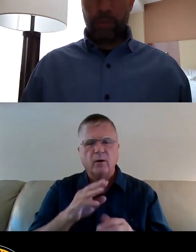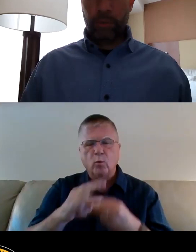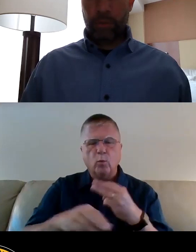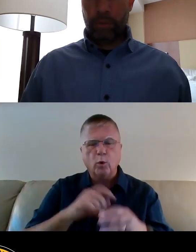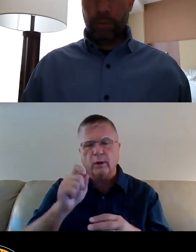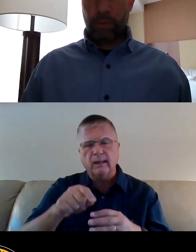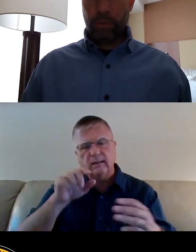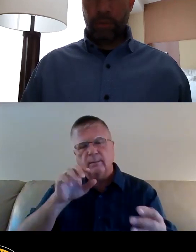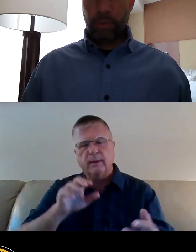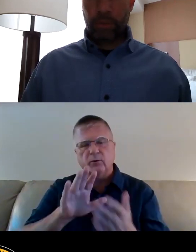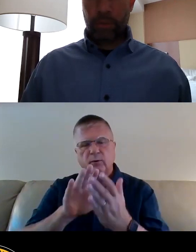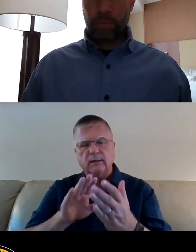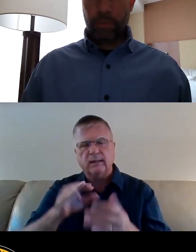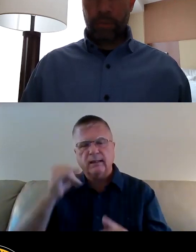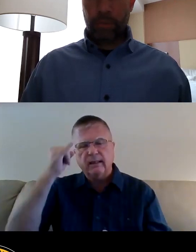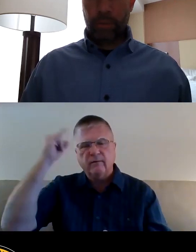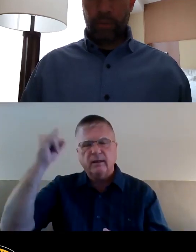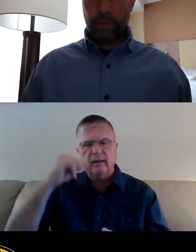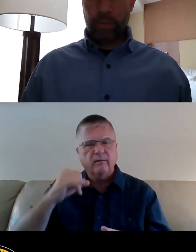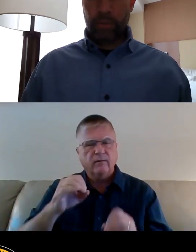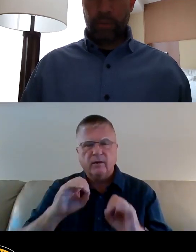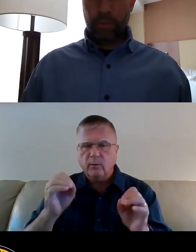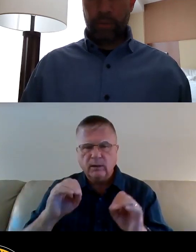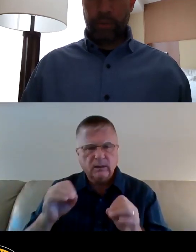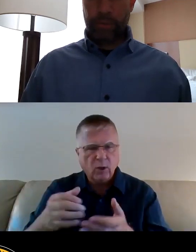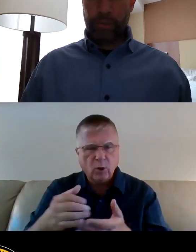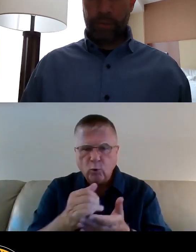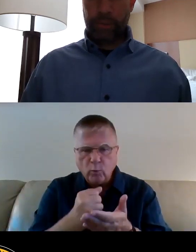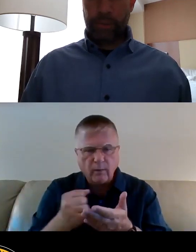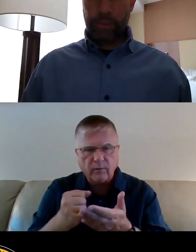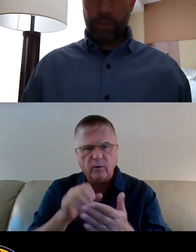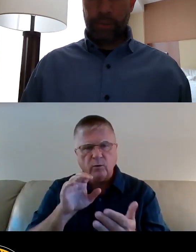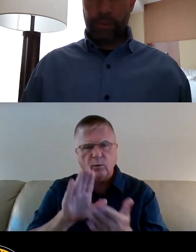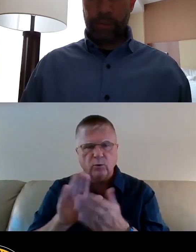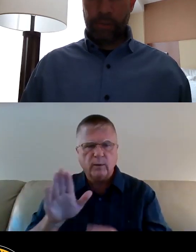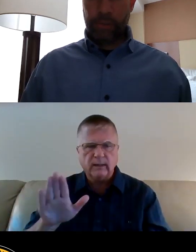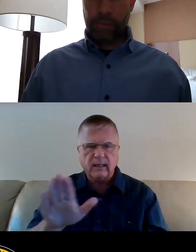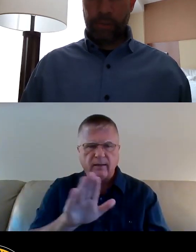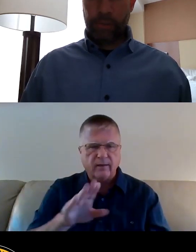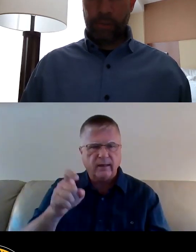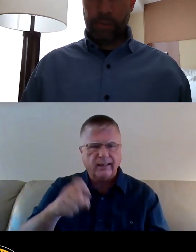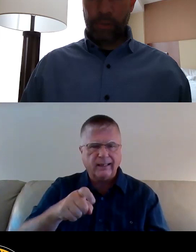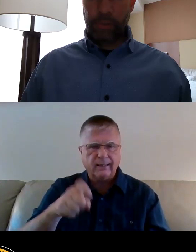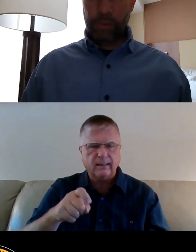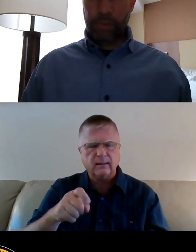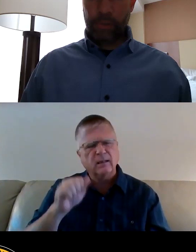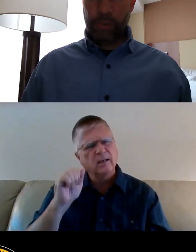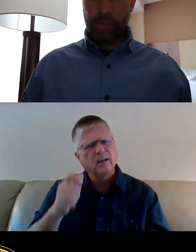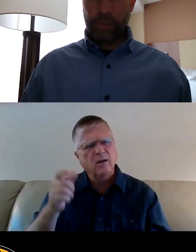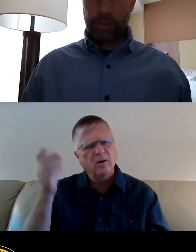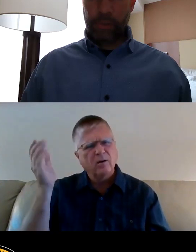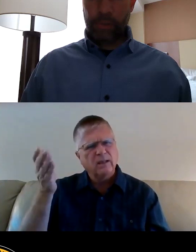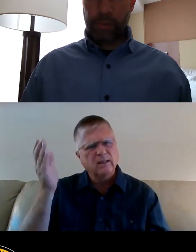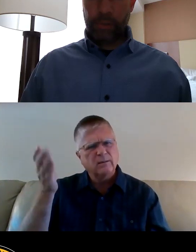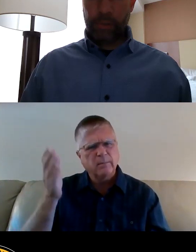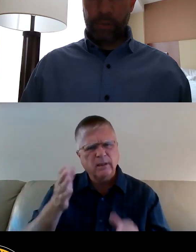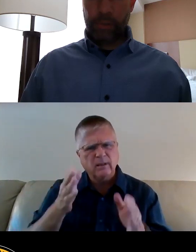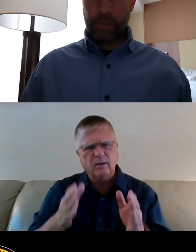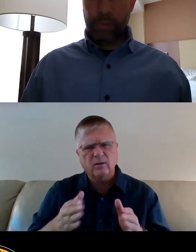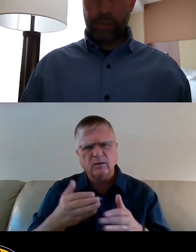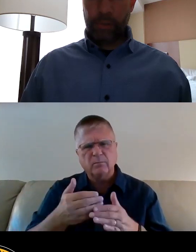there wasn't revenue to address those needs. And all of the speakers before have